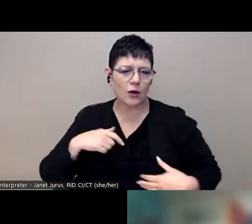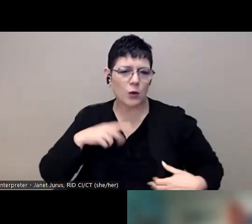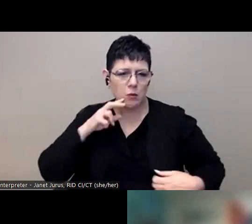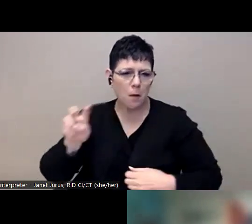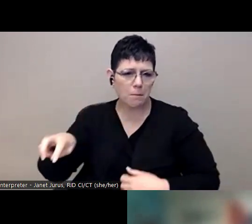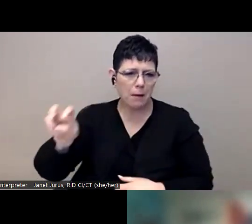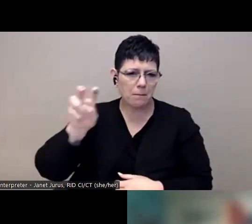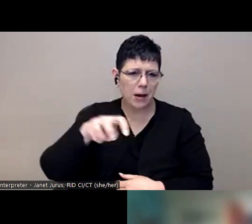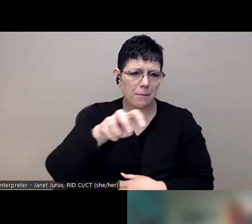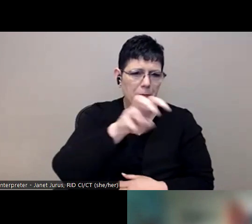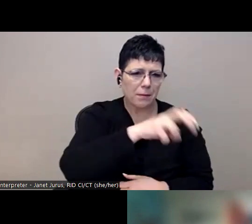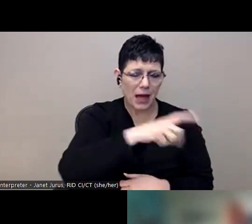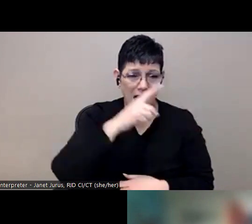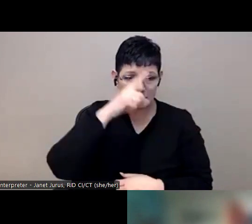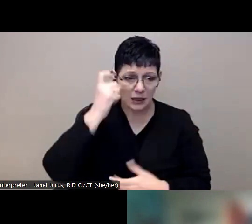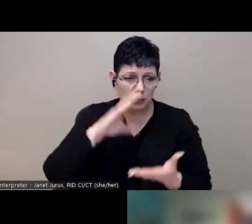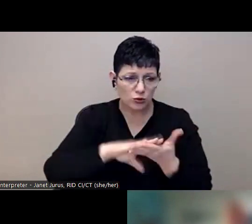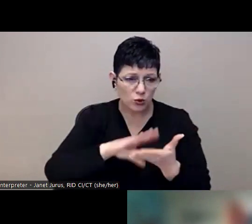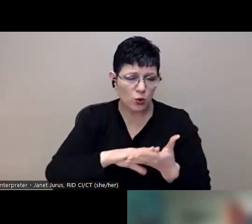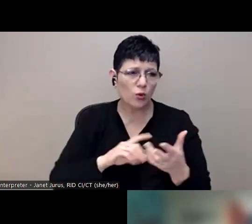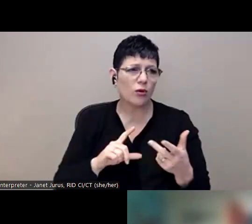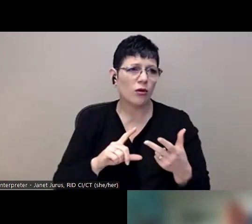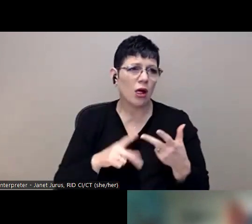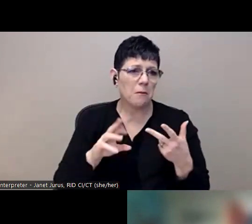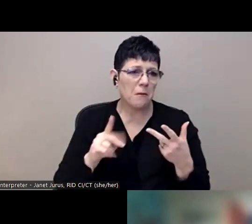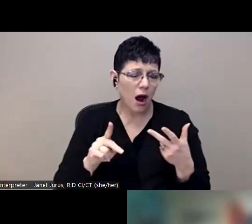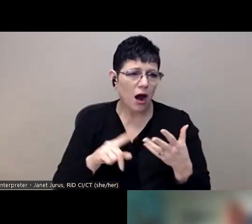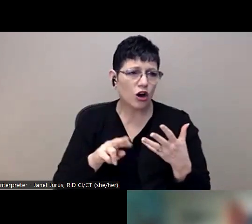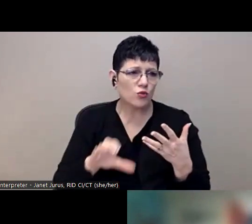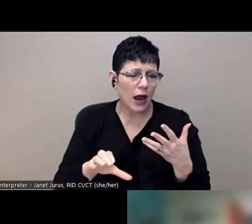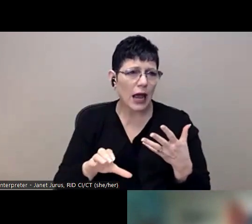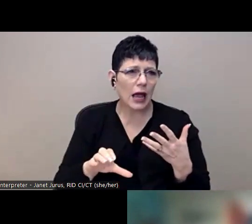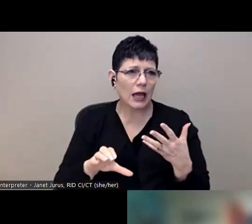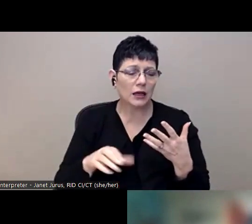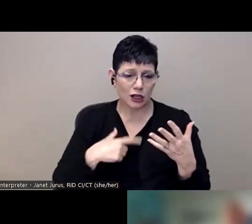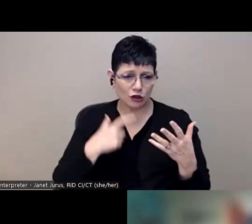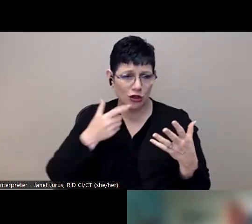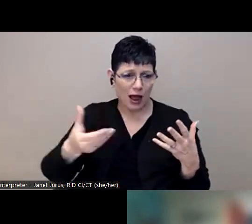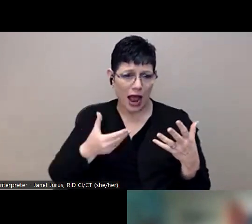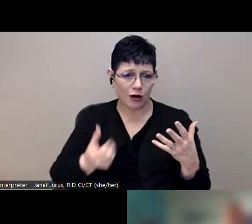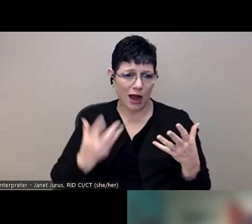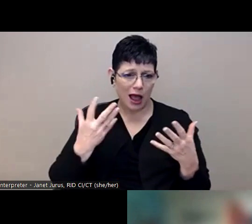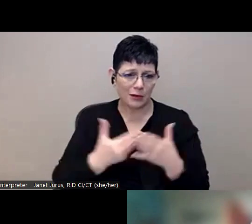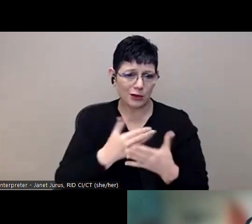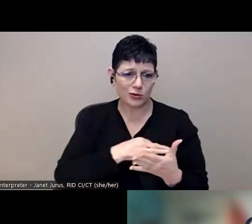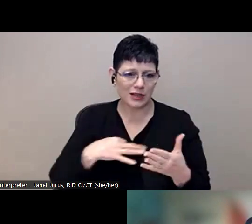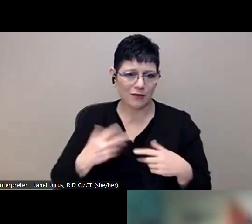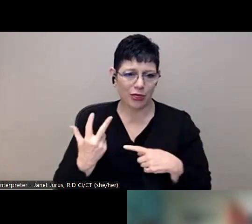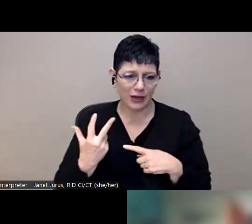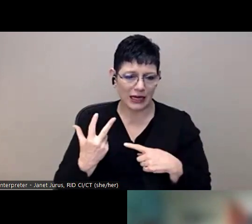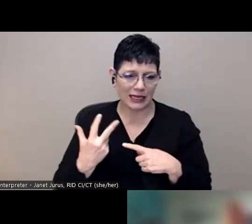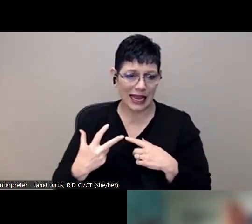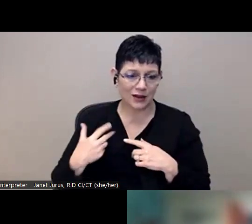offers. We do summer school. Um, and then yes, we plan to expand. We just hired three new staff. We got some expanded funding.